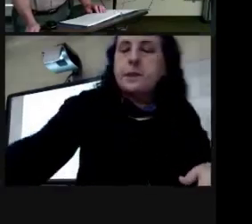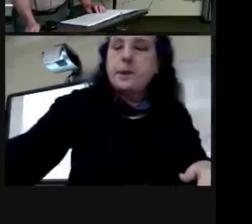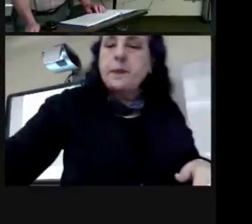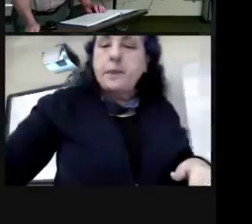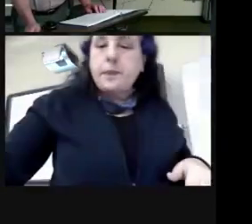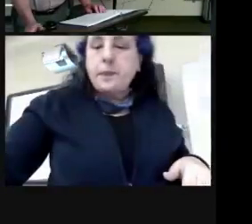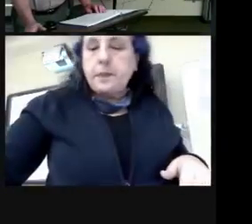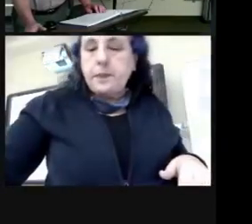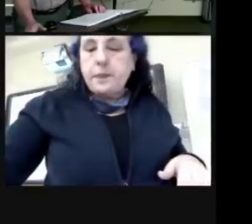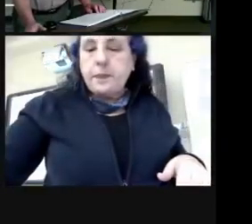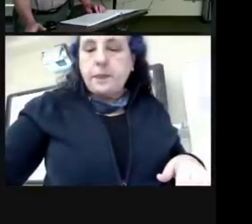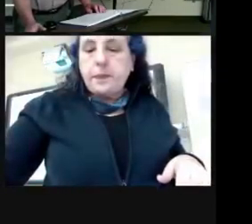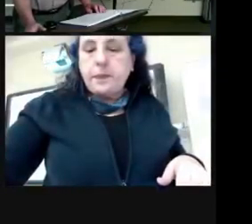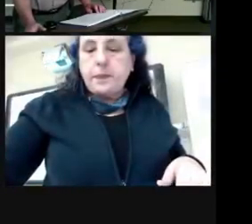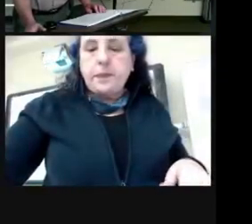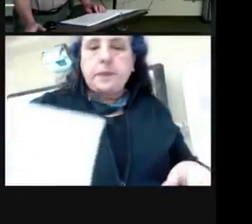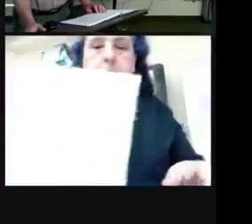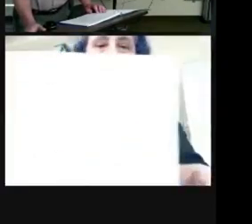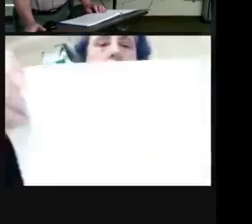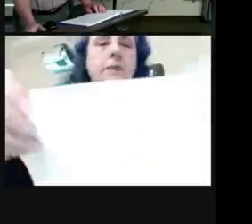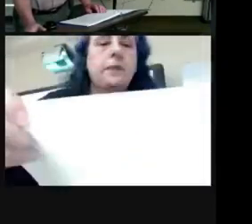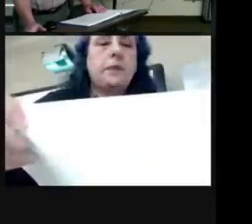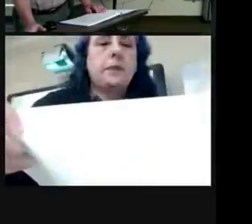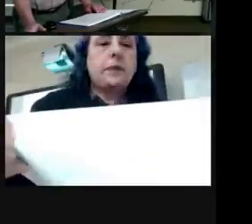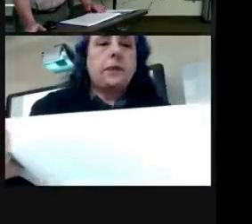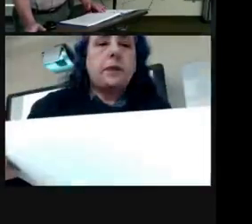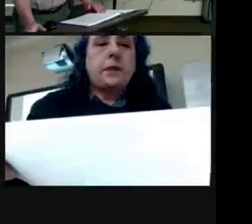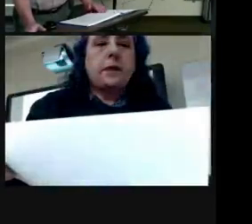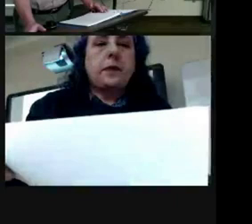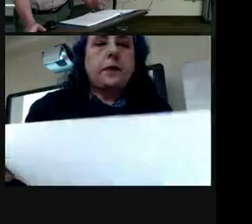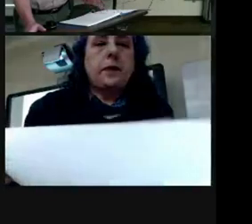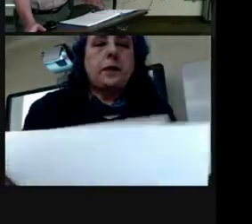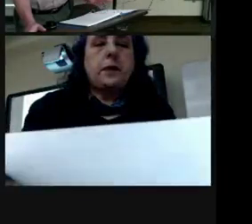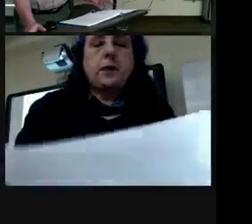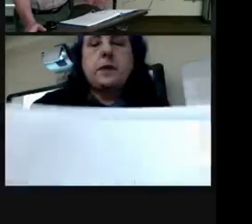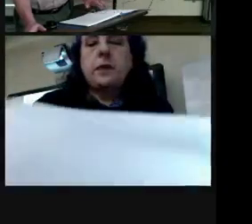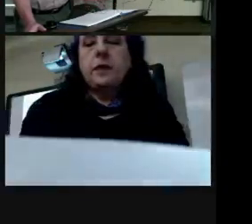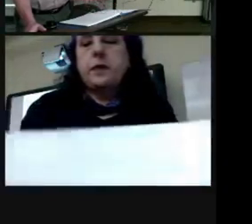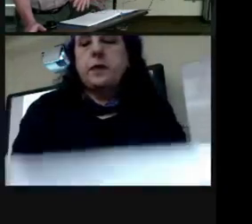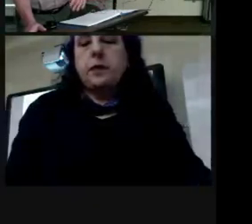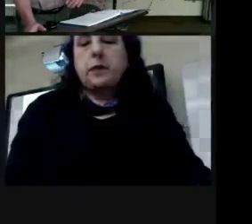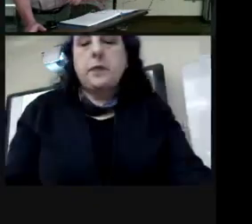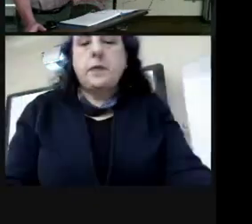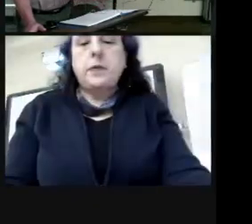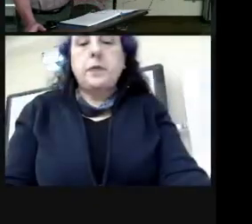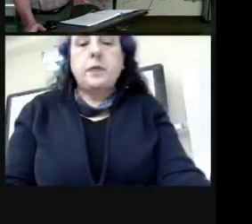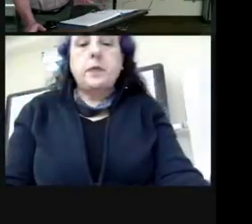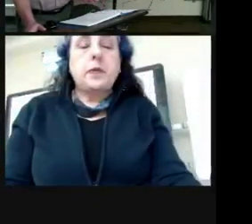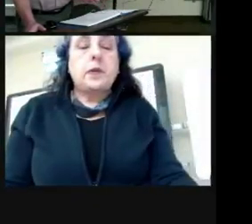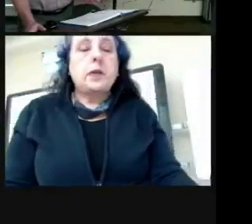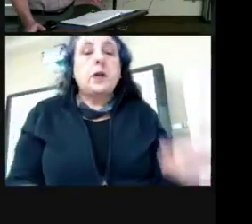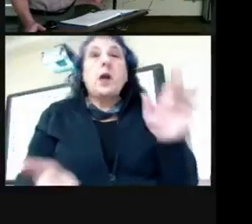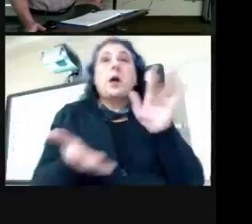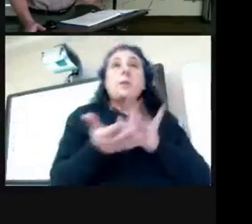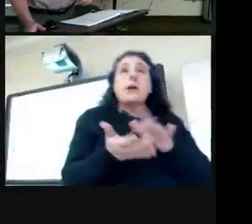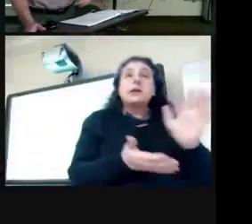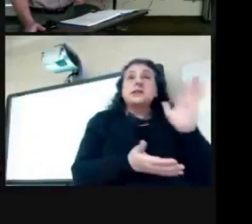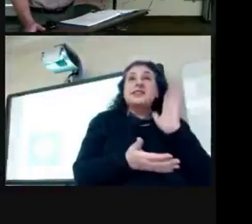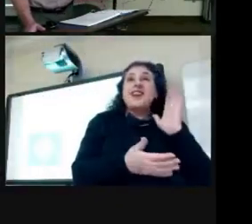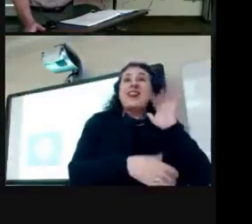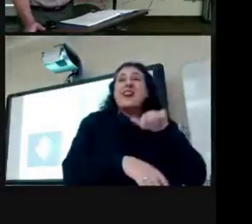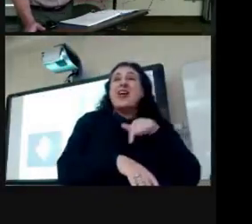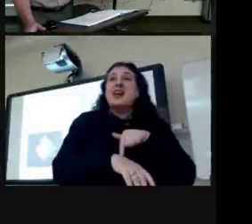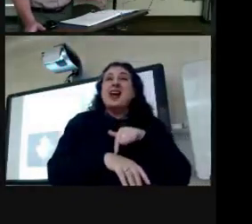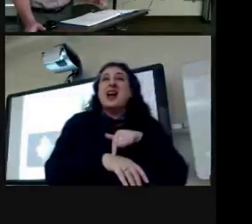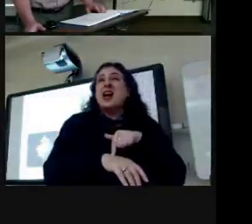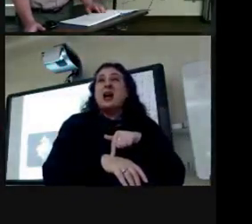my asthma theory first so medicine and the theory behind it didn't